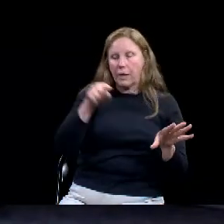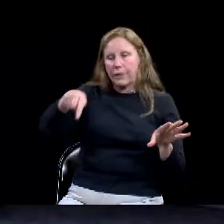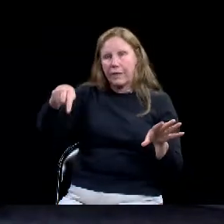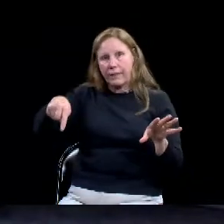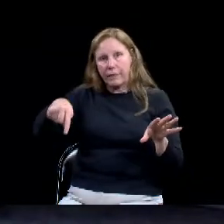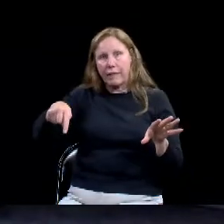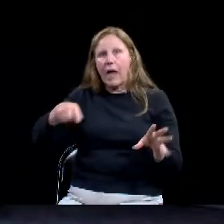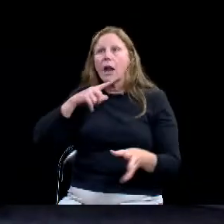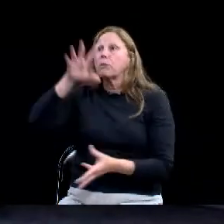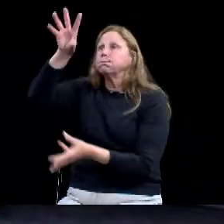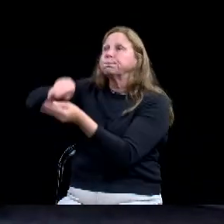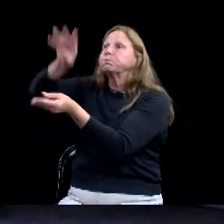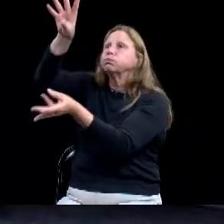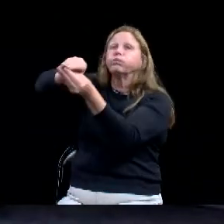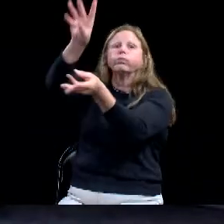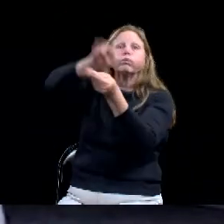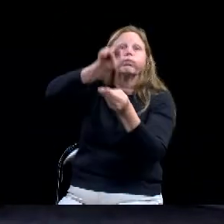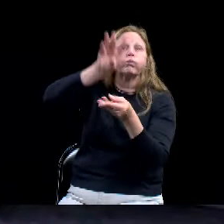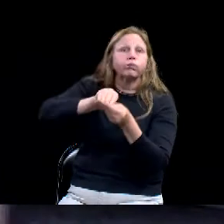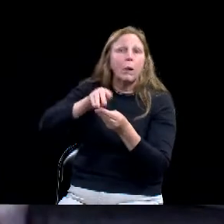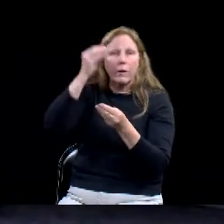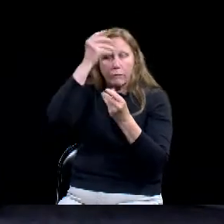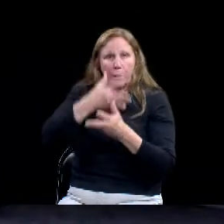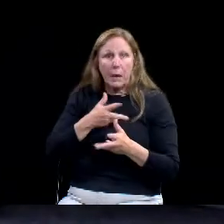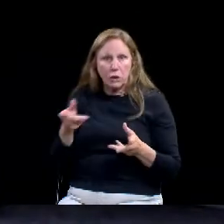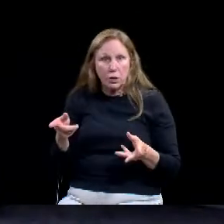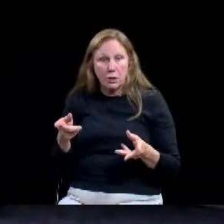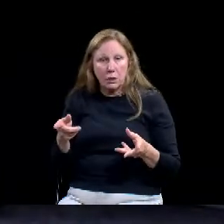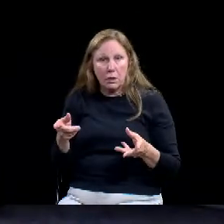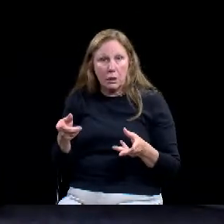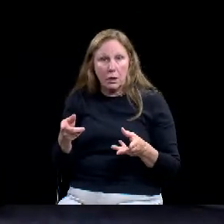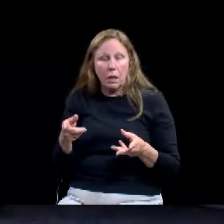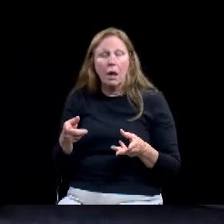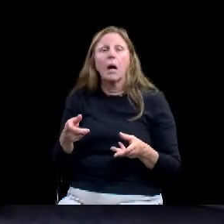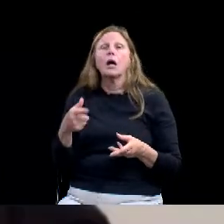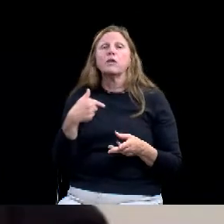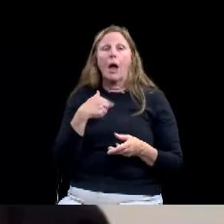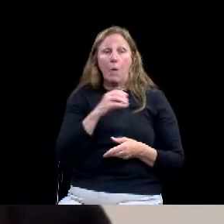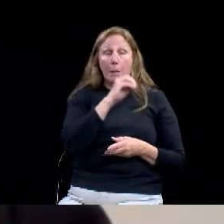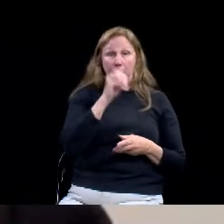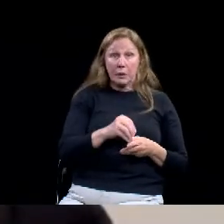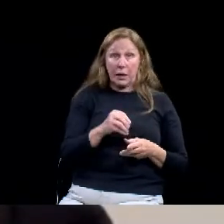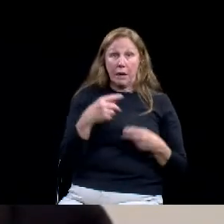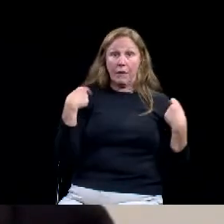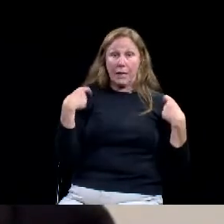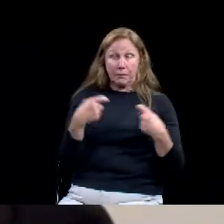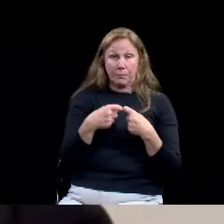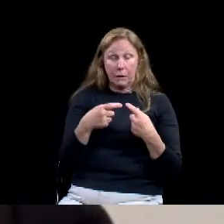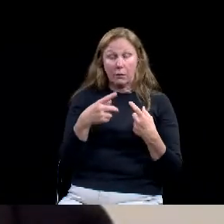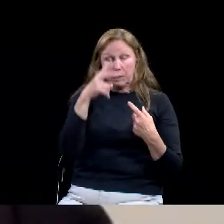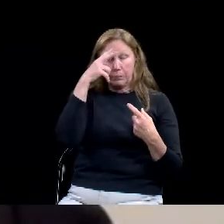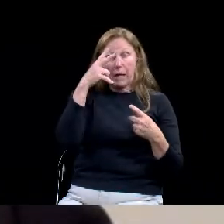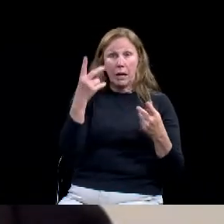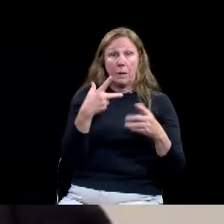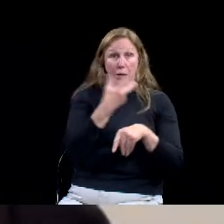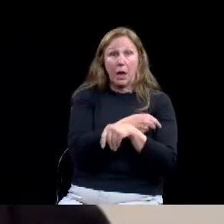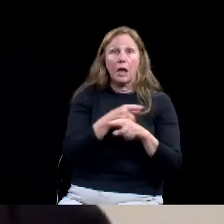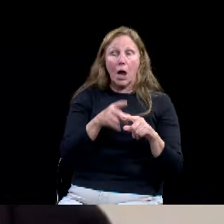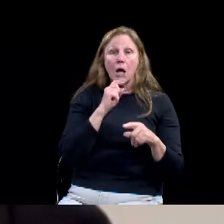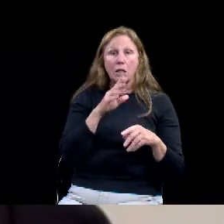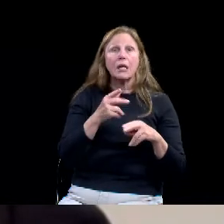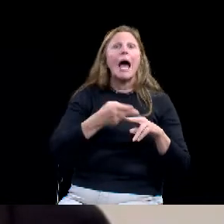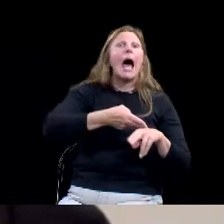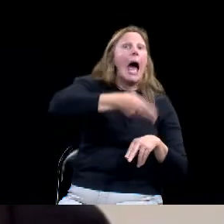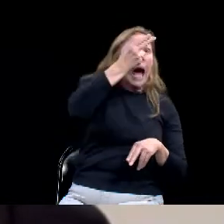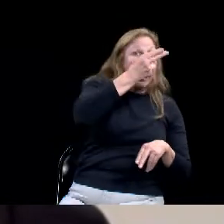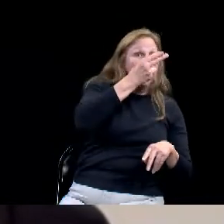immunized at this point is on a higher pace than the county as a whole. Well, and that's really why I wanted to make sure that